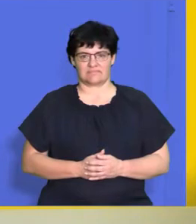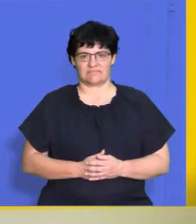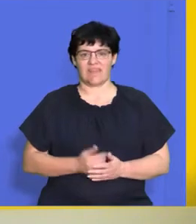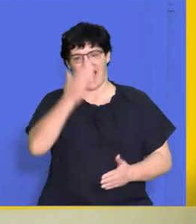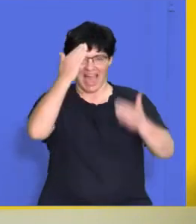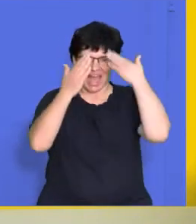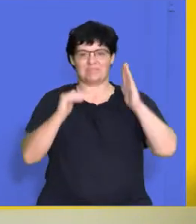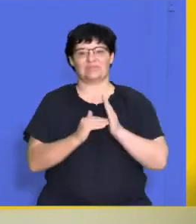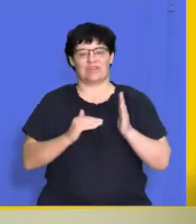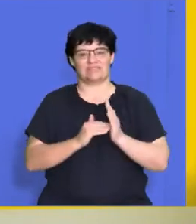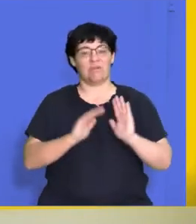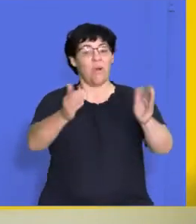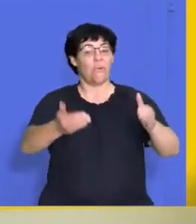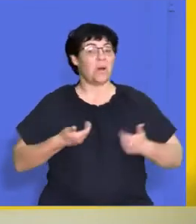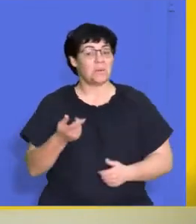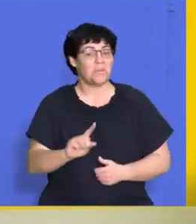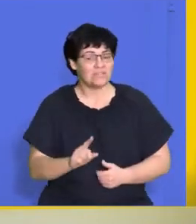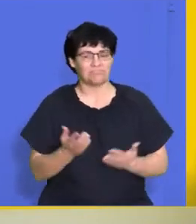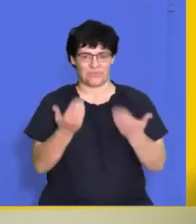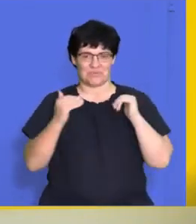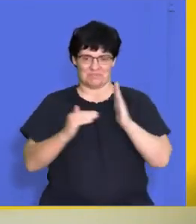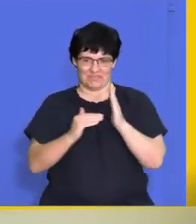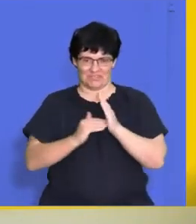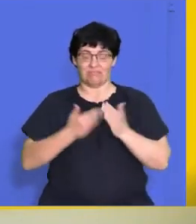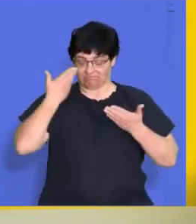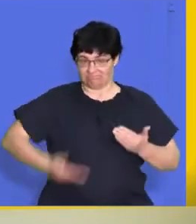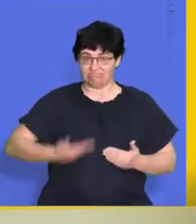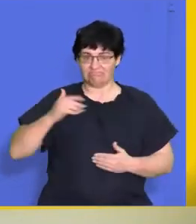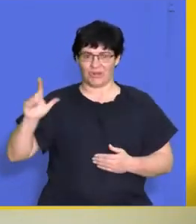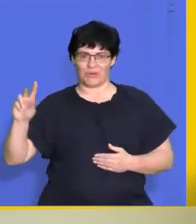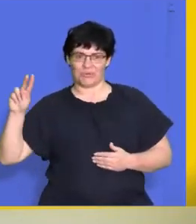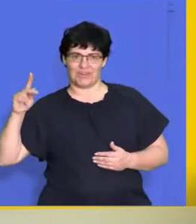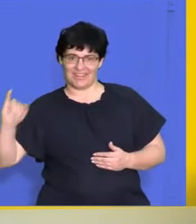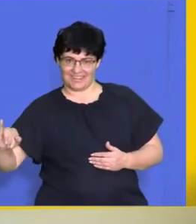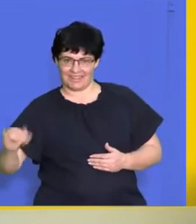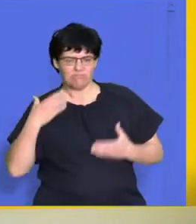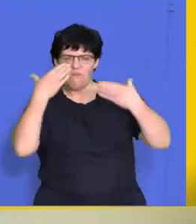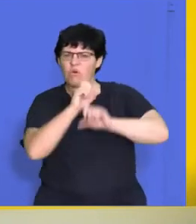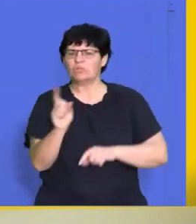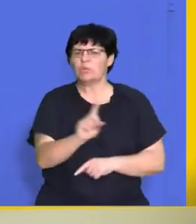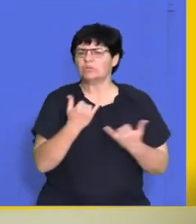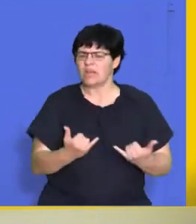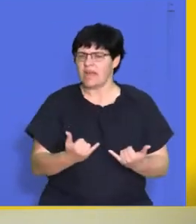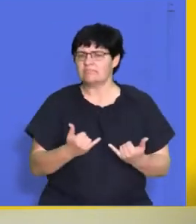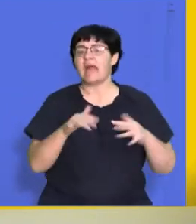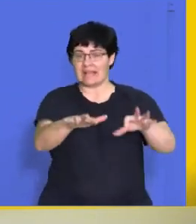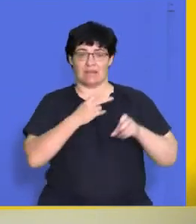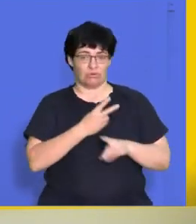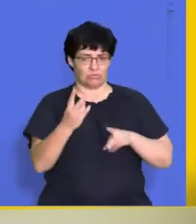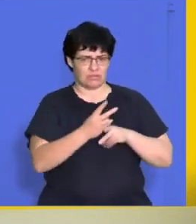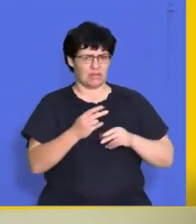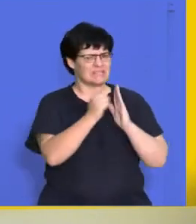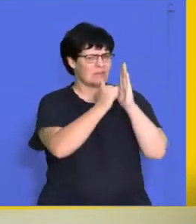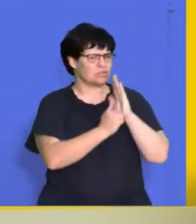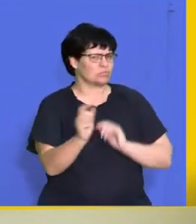Hello, Matrix, and welcome to Wasamatrix. My name is Luni, and today we're focusing on your exam prep for business studies.